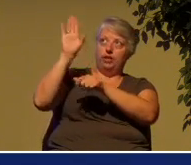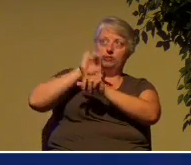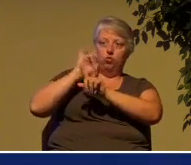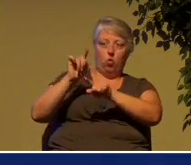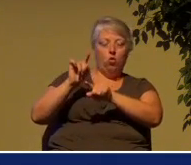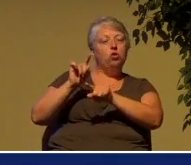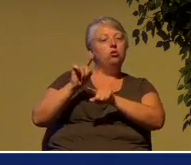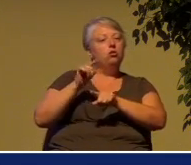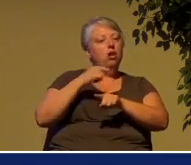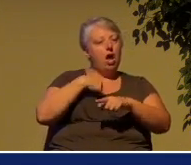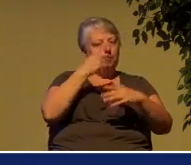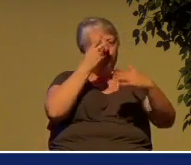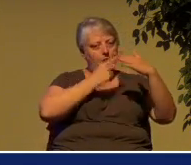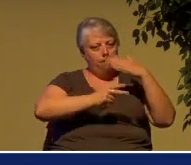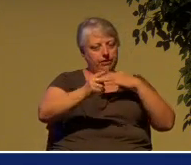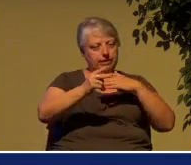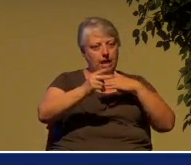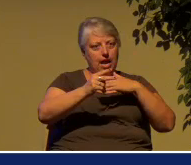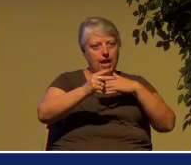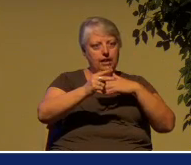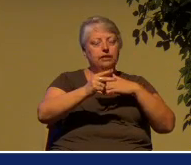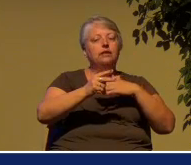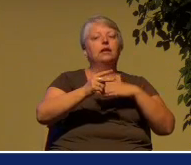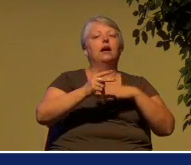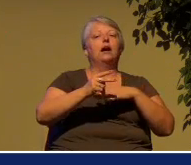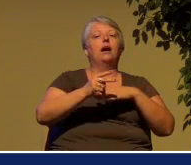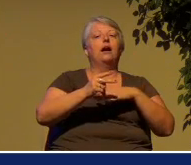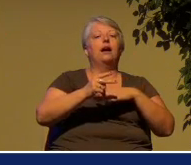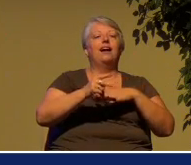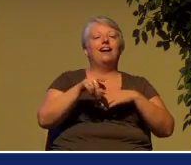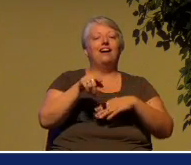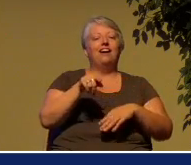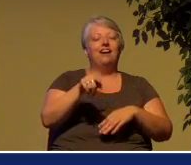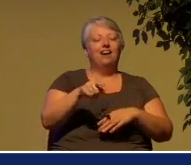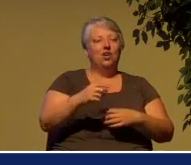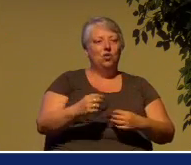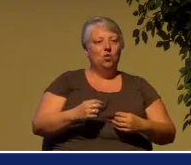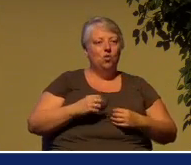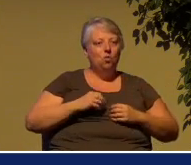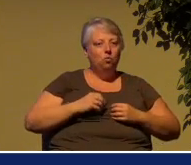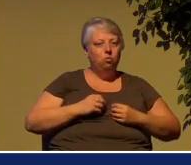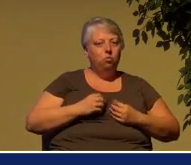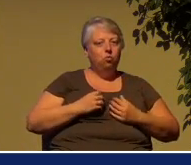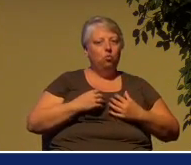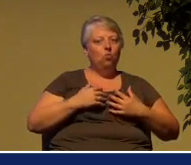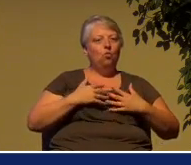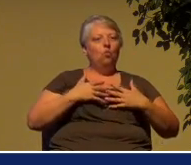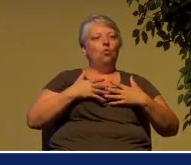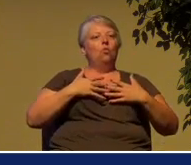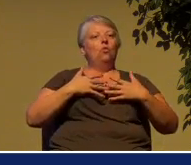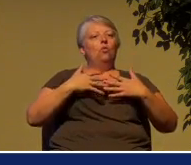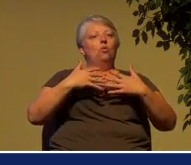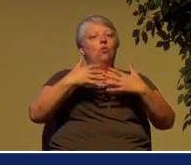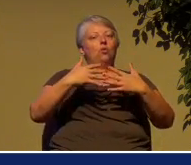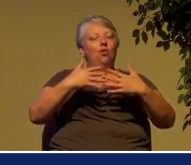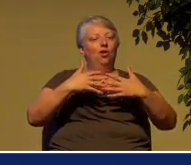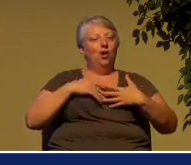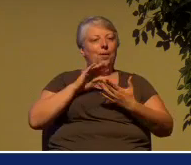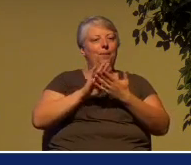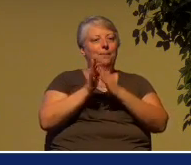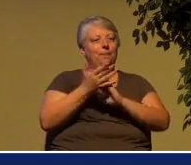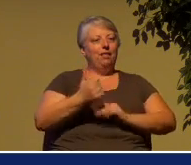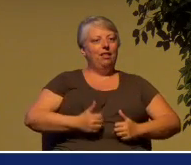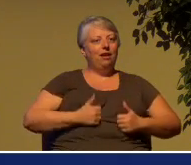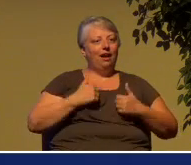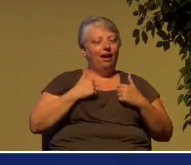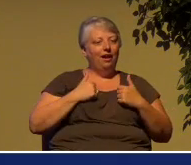They came to life and stood up on their feet, a vast army. Pretty